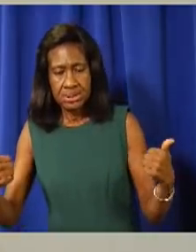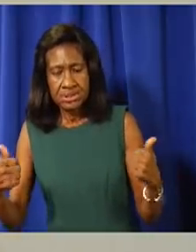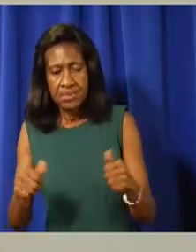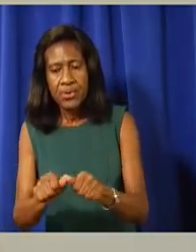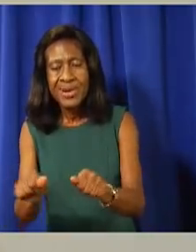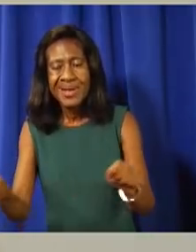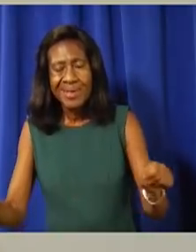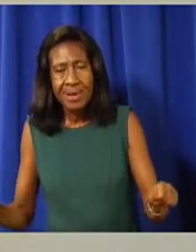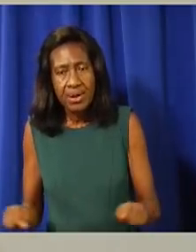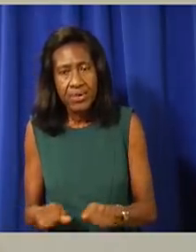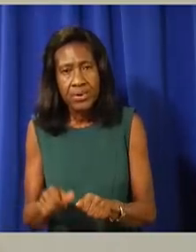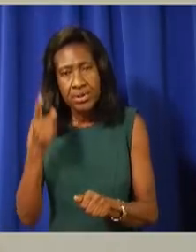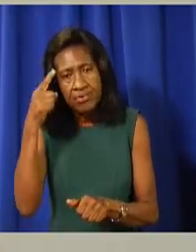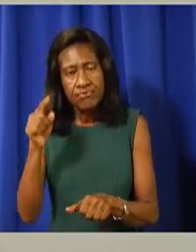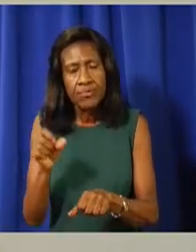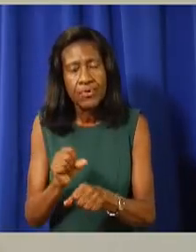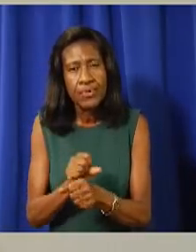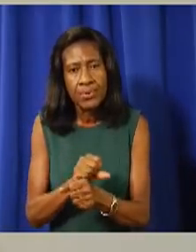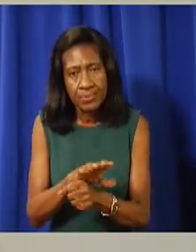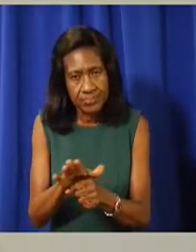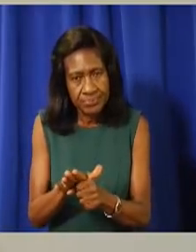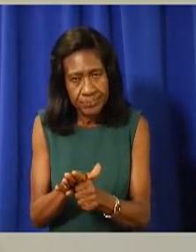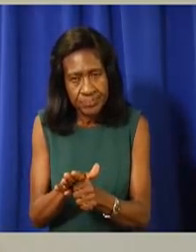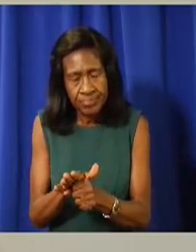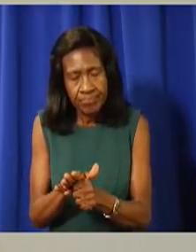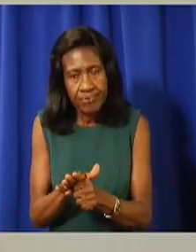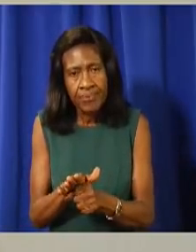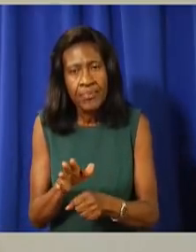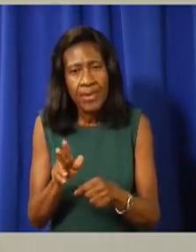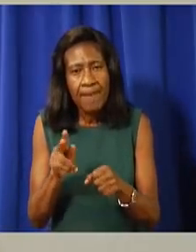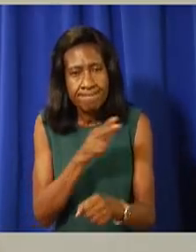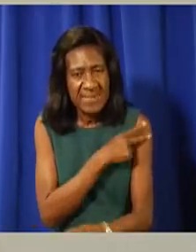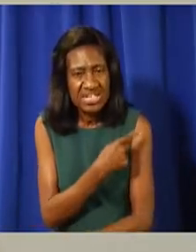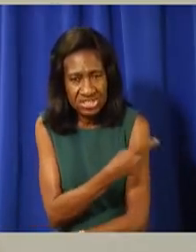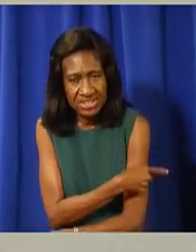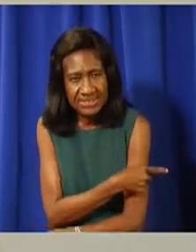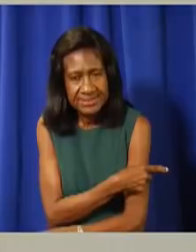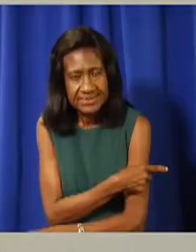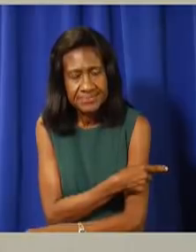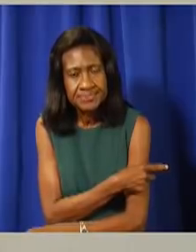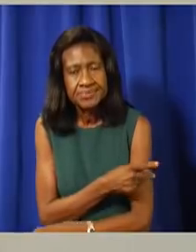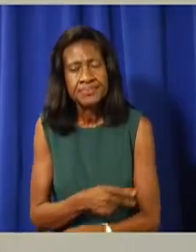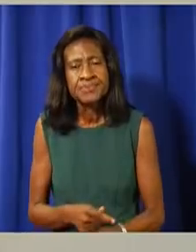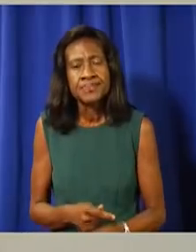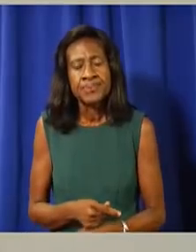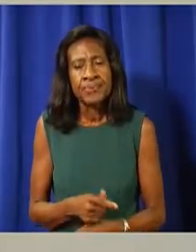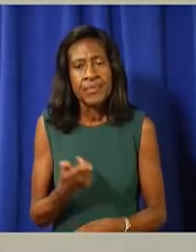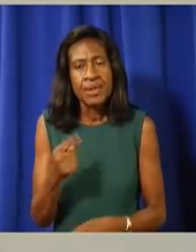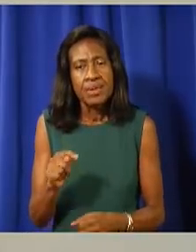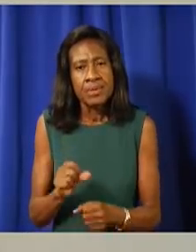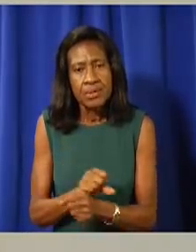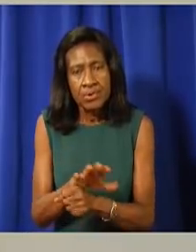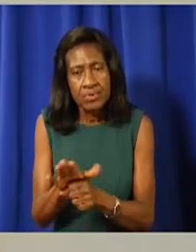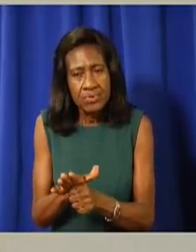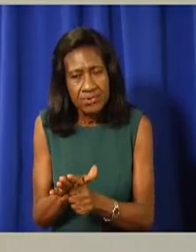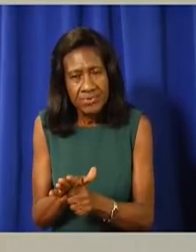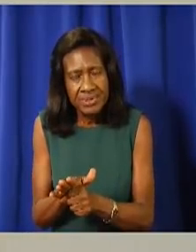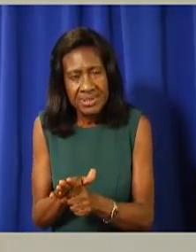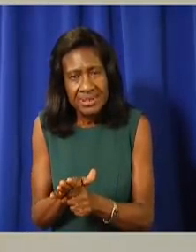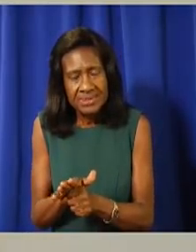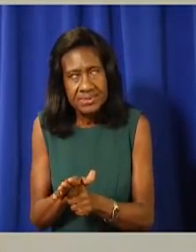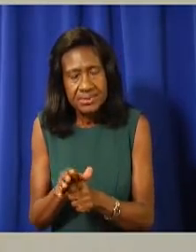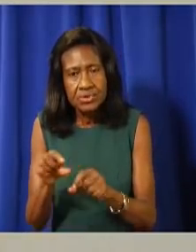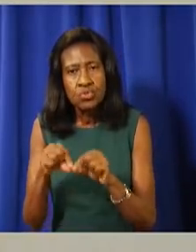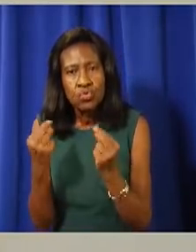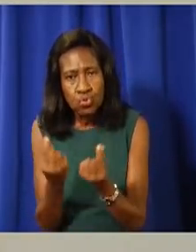and enforcing safety protocols. In terms of treatment, the COVID-19 task force at